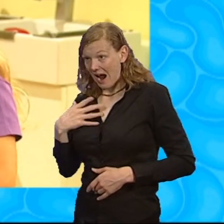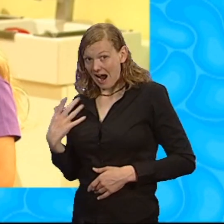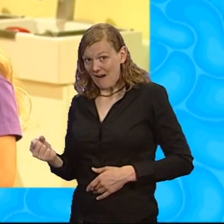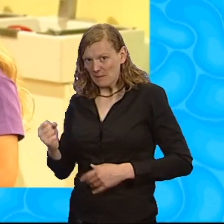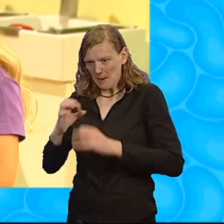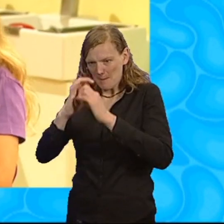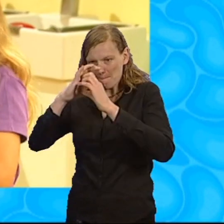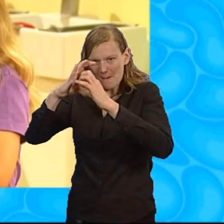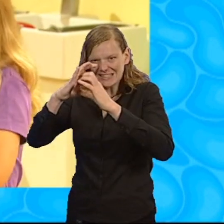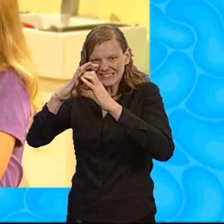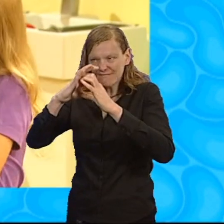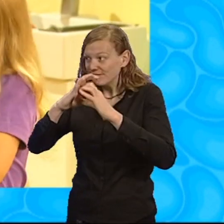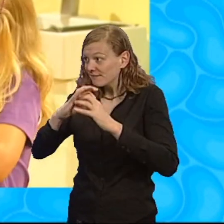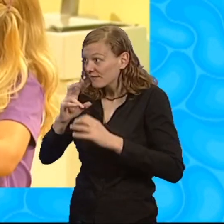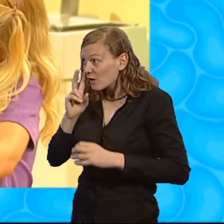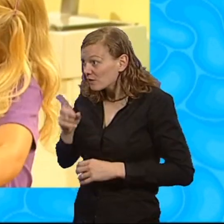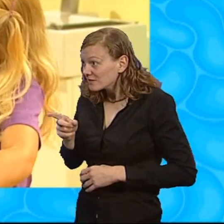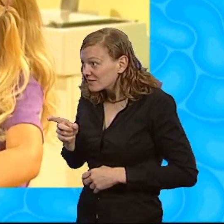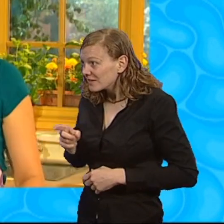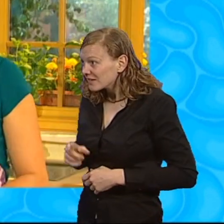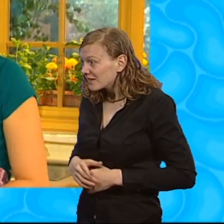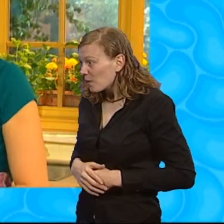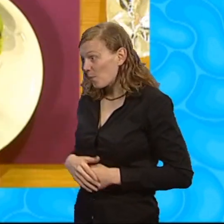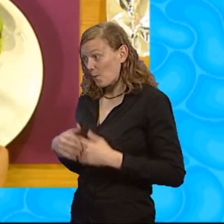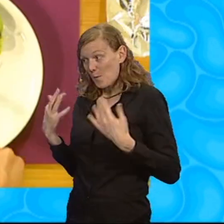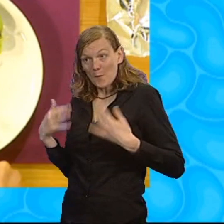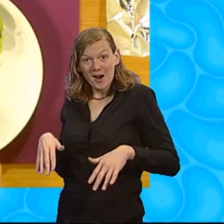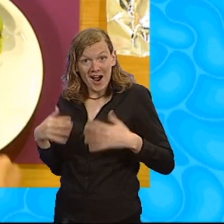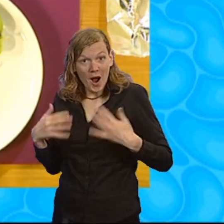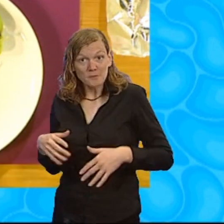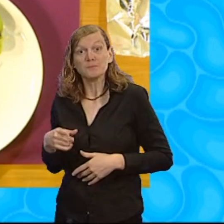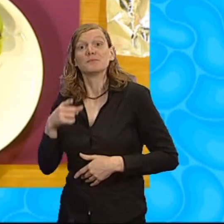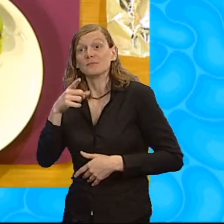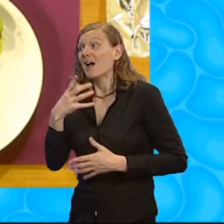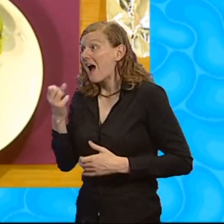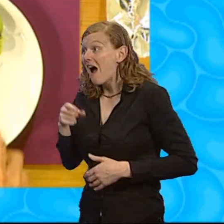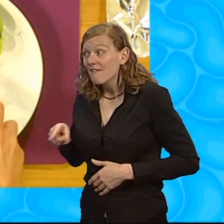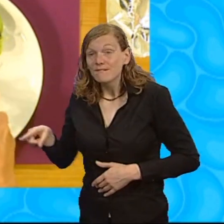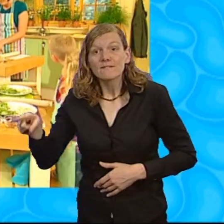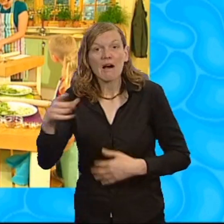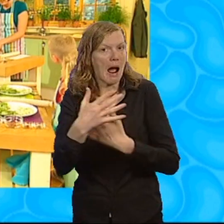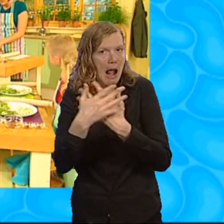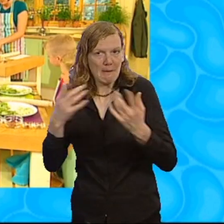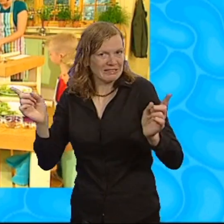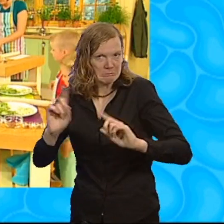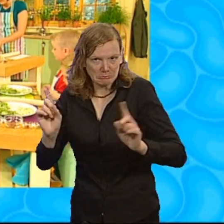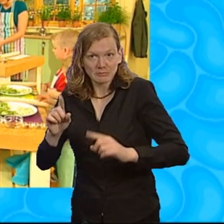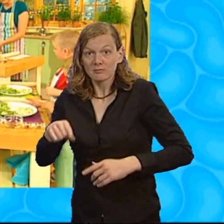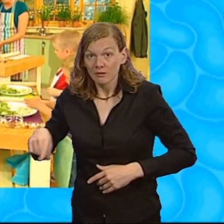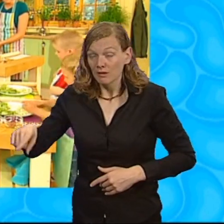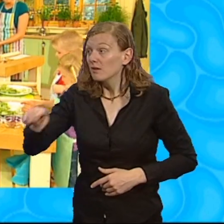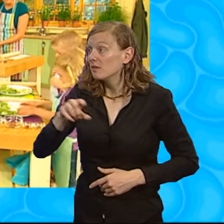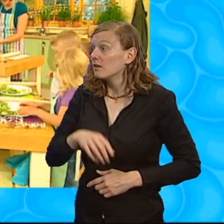I've got a last massive one. When you've collected about this many beans, we're going to put them into a